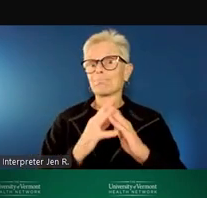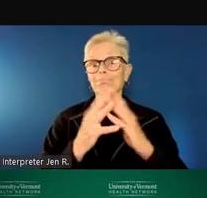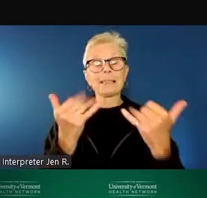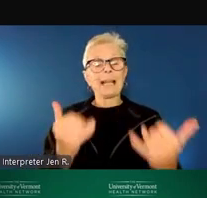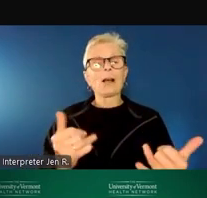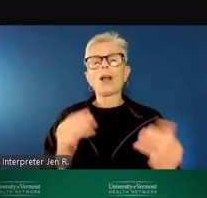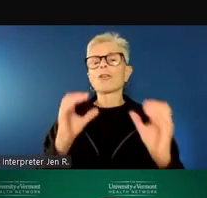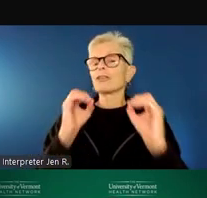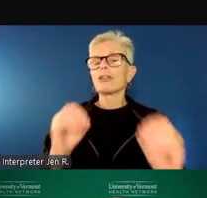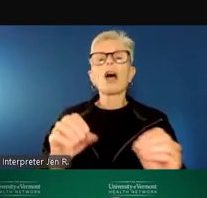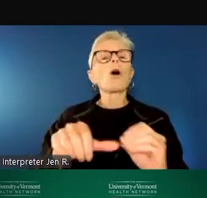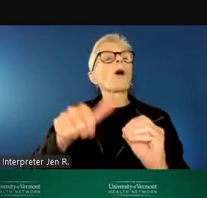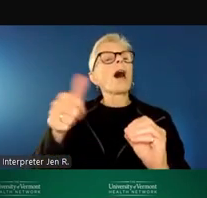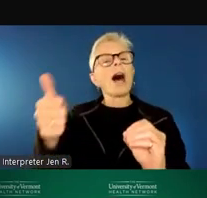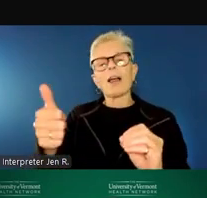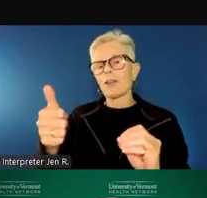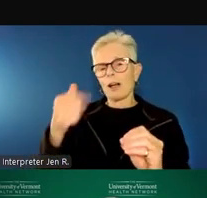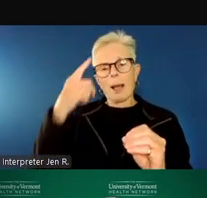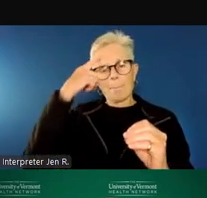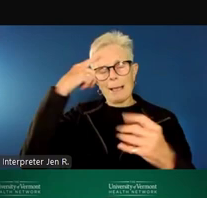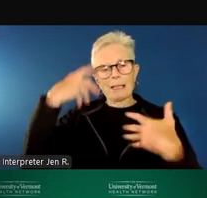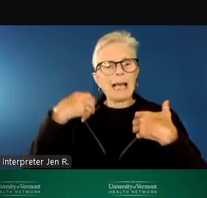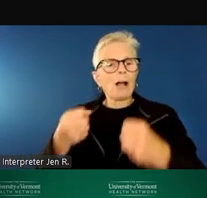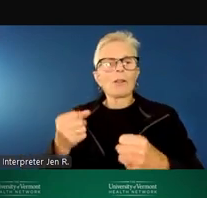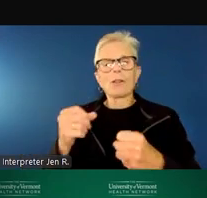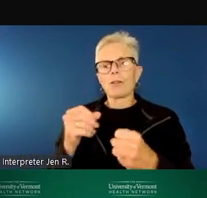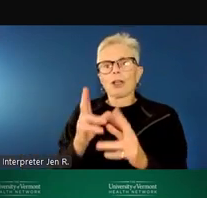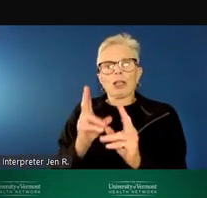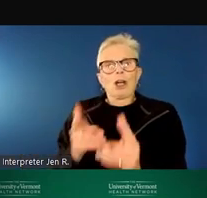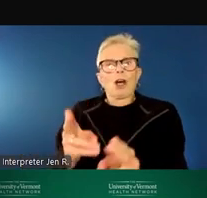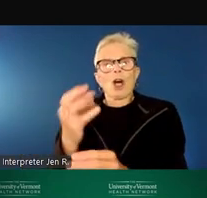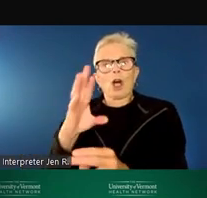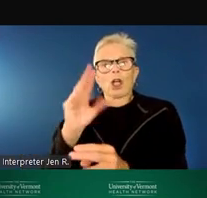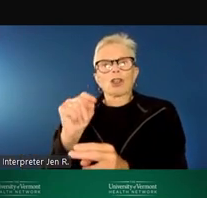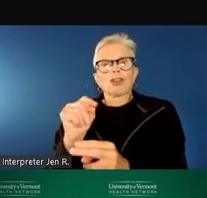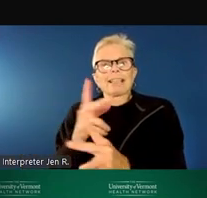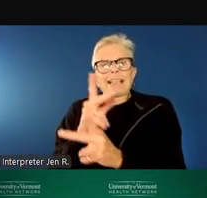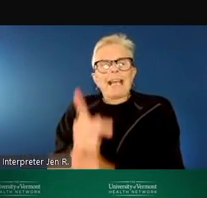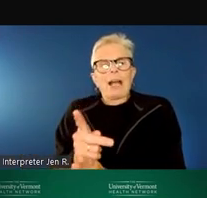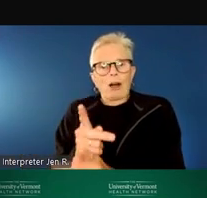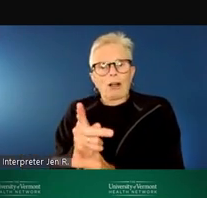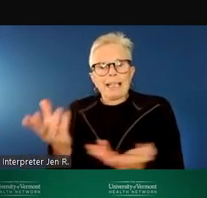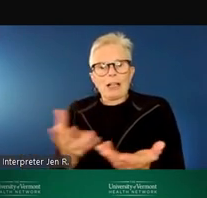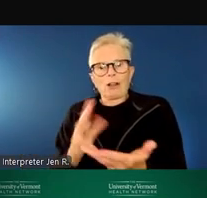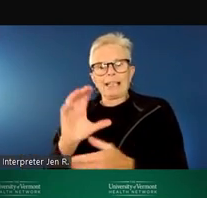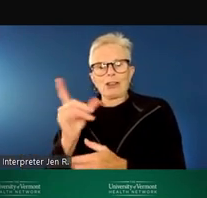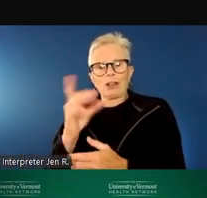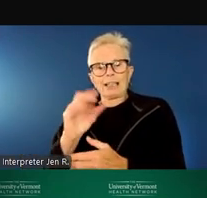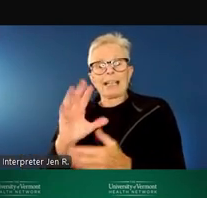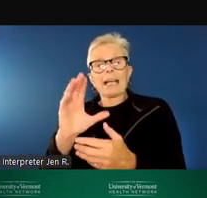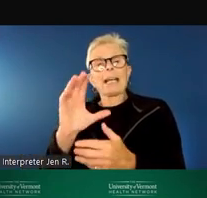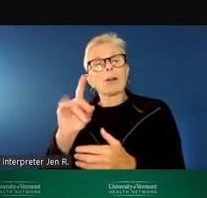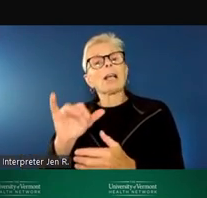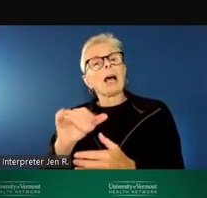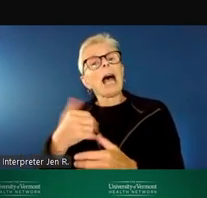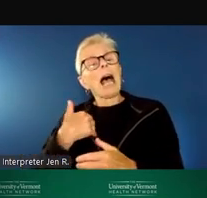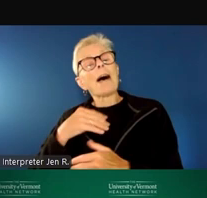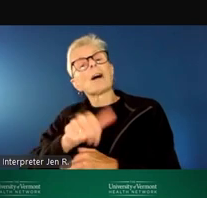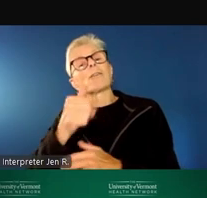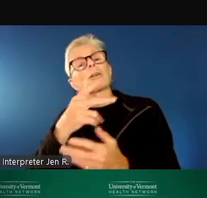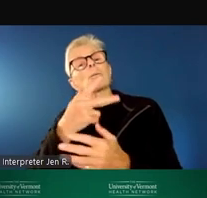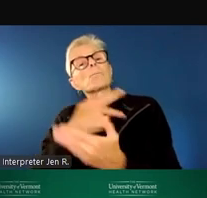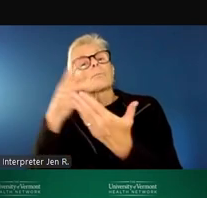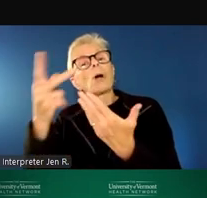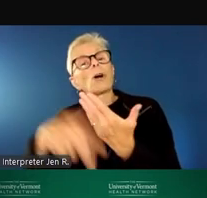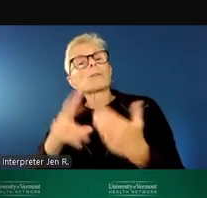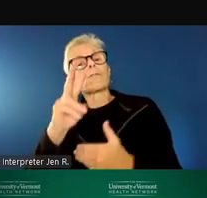health urgent care in Chittenden County, but there are other programs in Vermont and there are other programs across the country. And we have done some